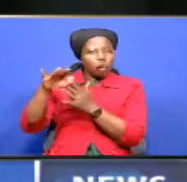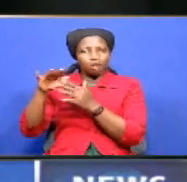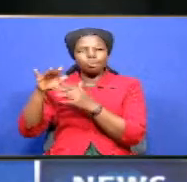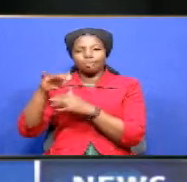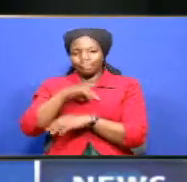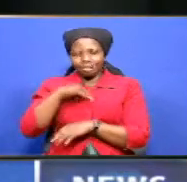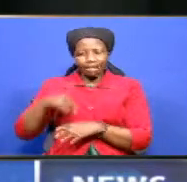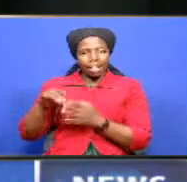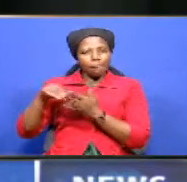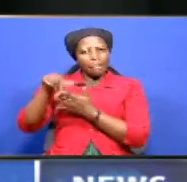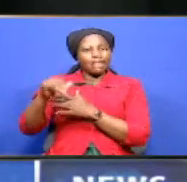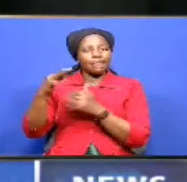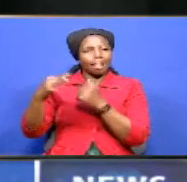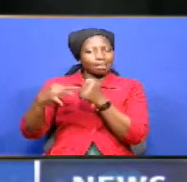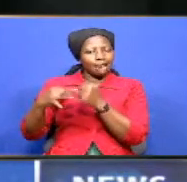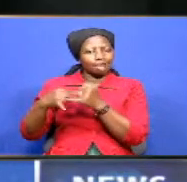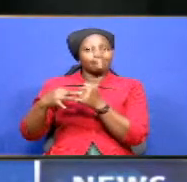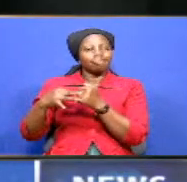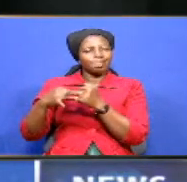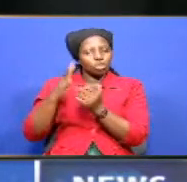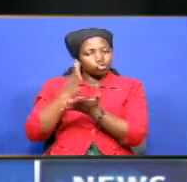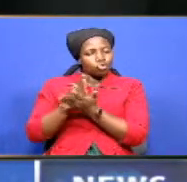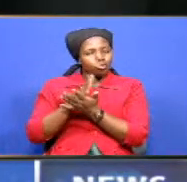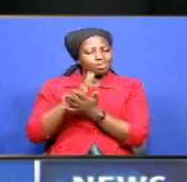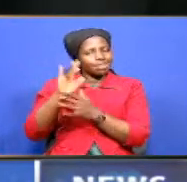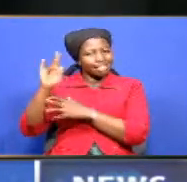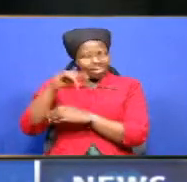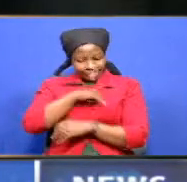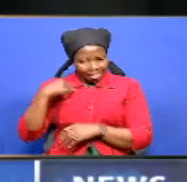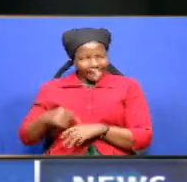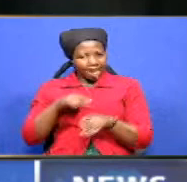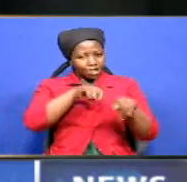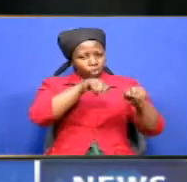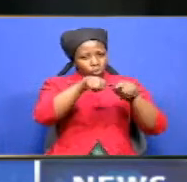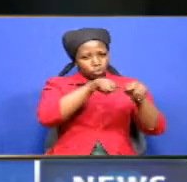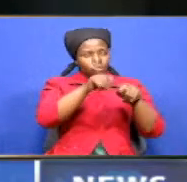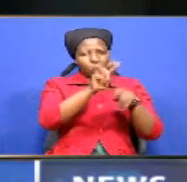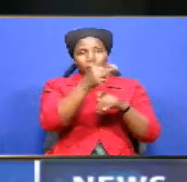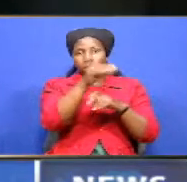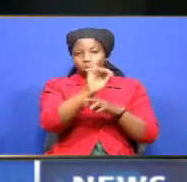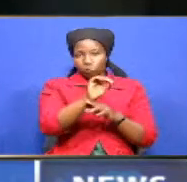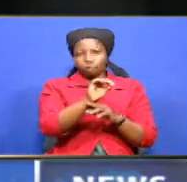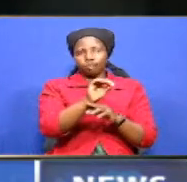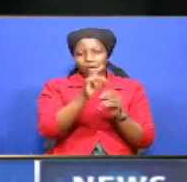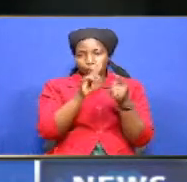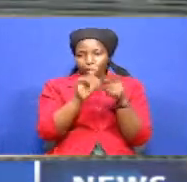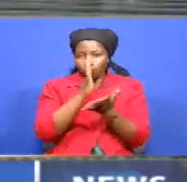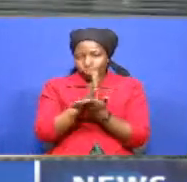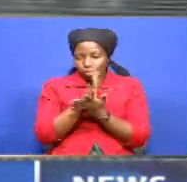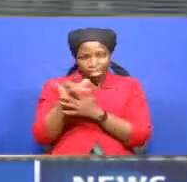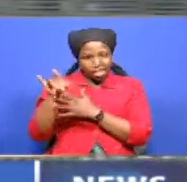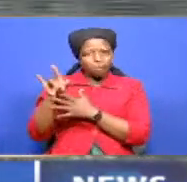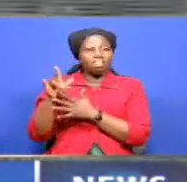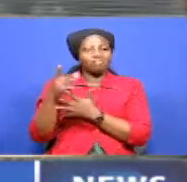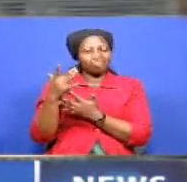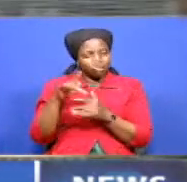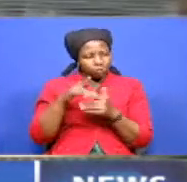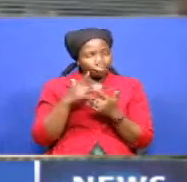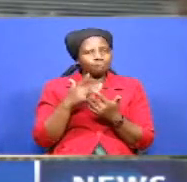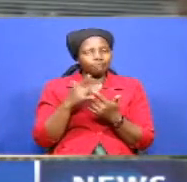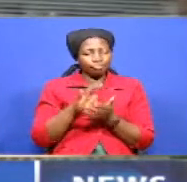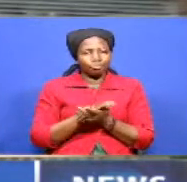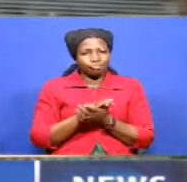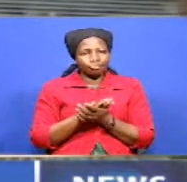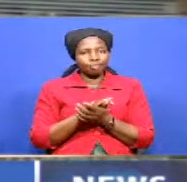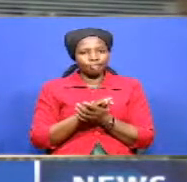And they're a puppet of China. They're China-centric to put it nicer but they're a puppet of China. The development coming